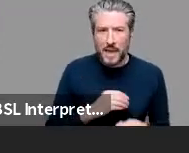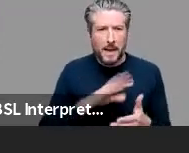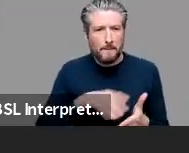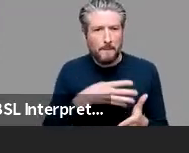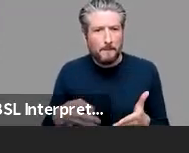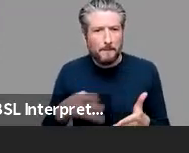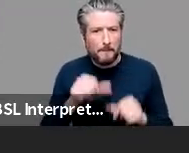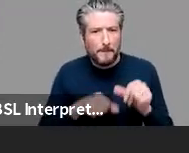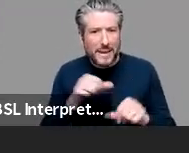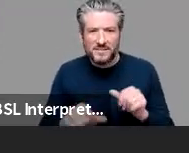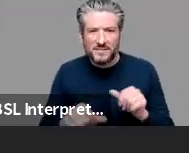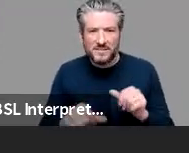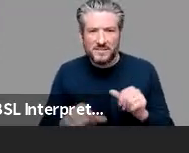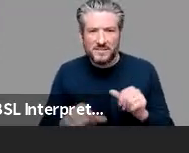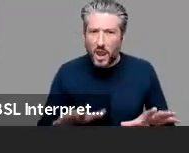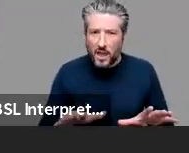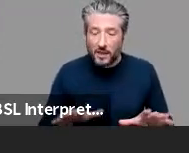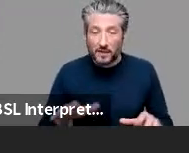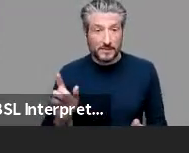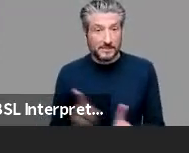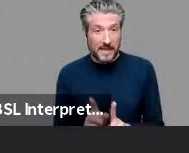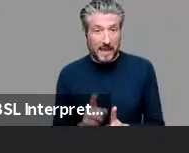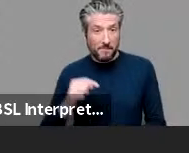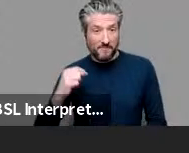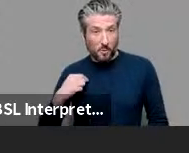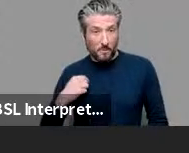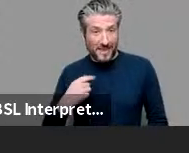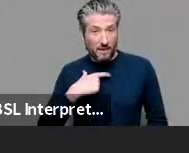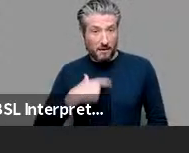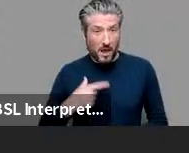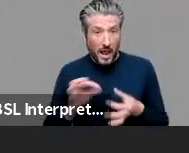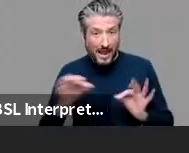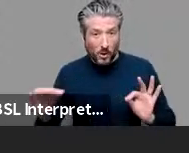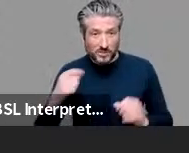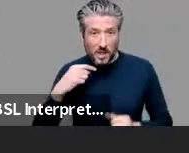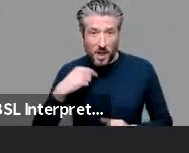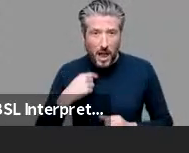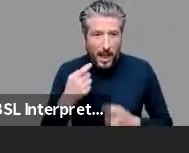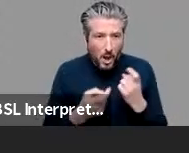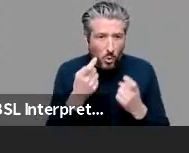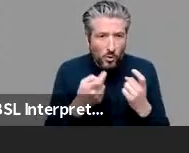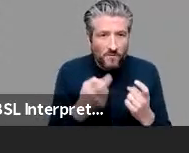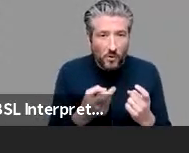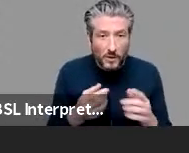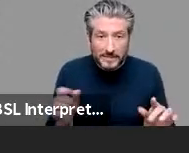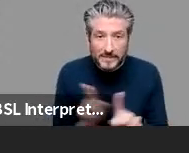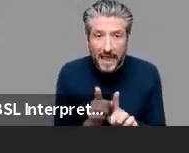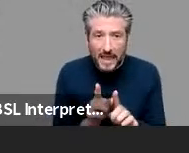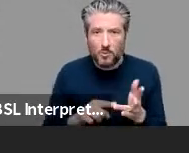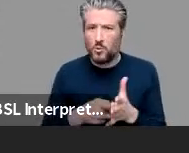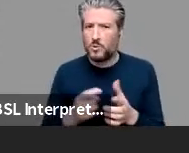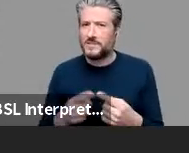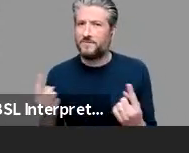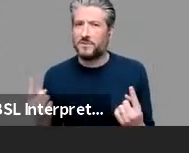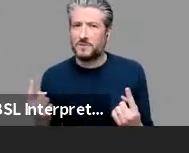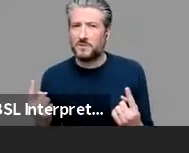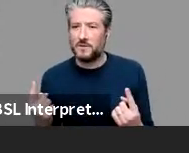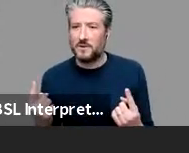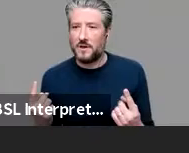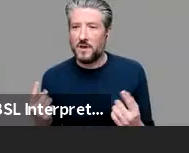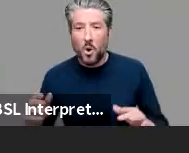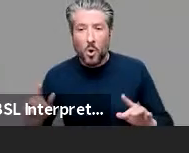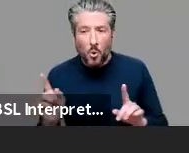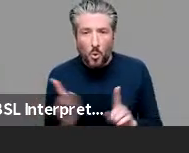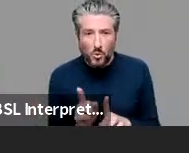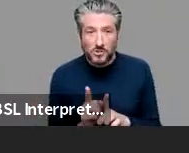look like the patterns i as a linguist i'm looking for or are they completely different and another question is do we really need to make sense of